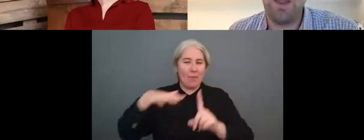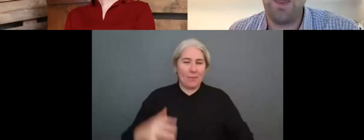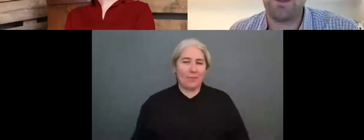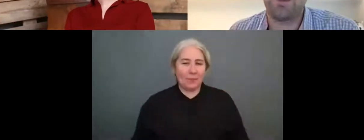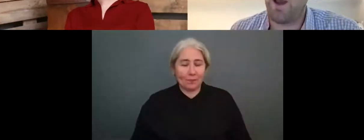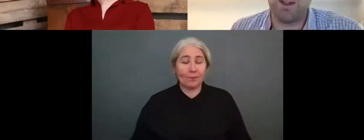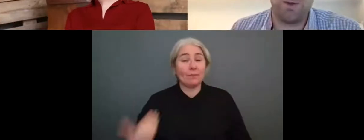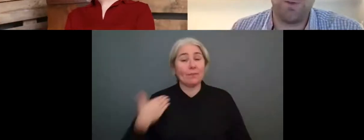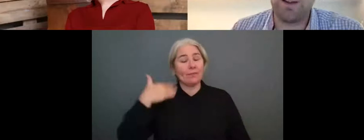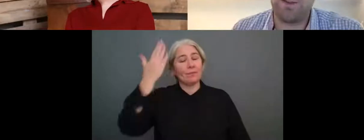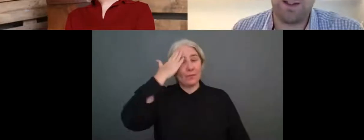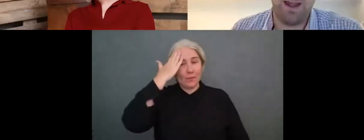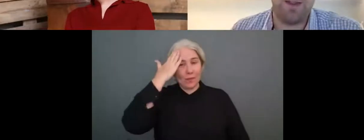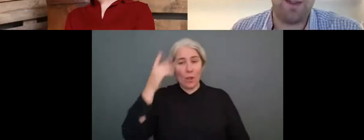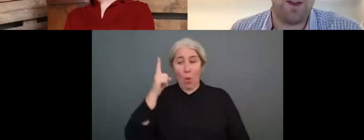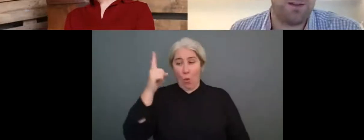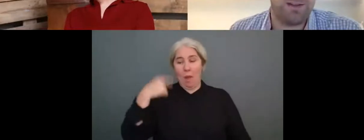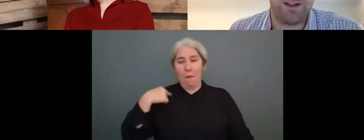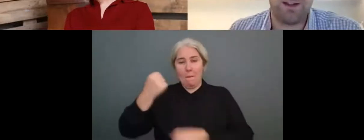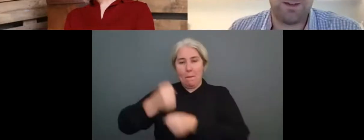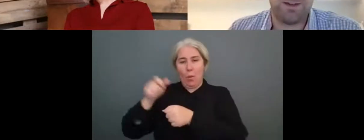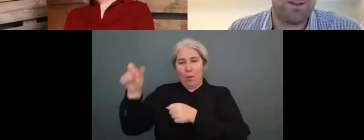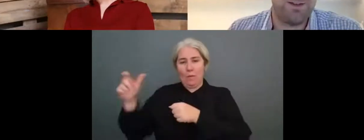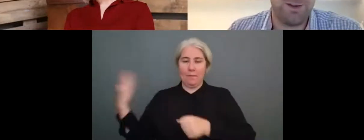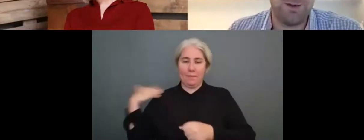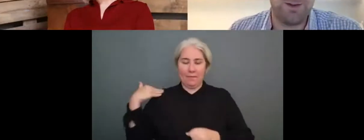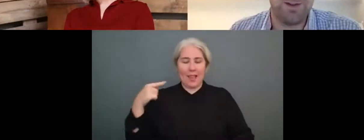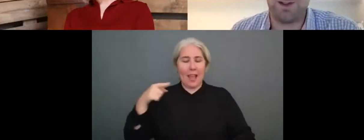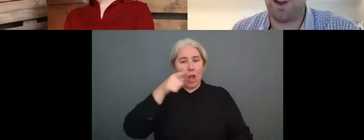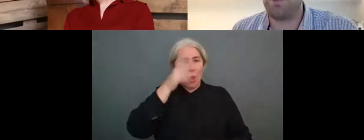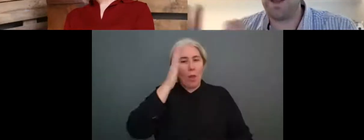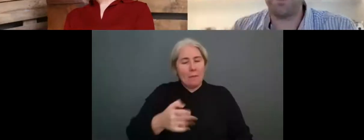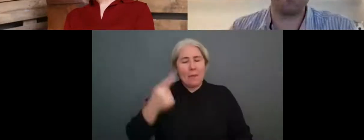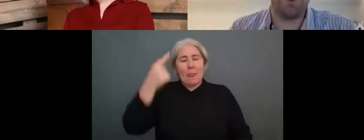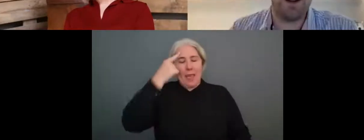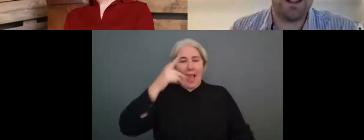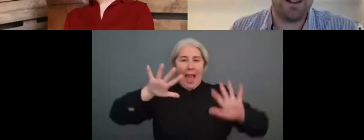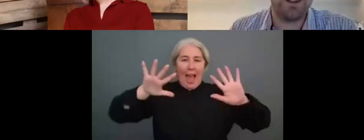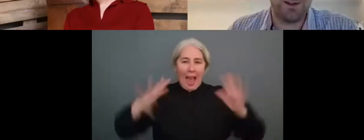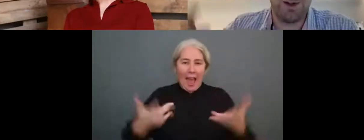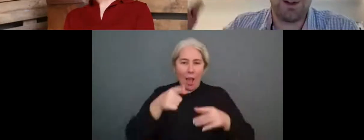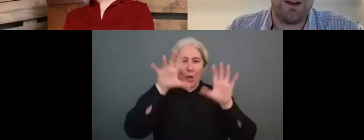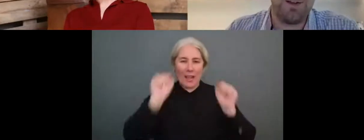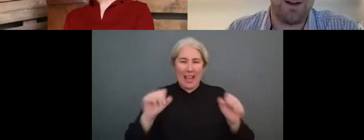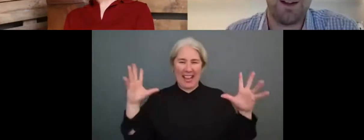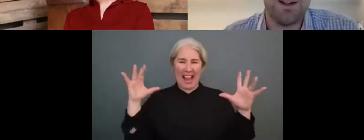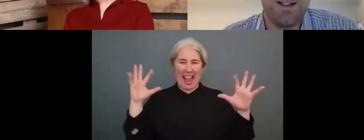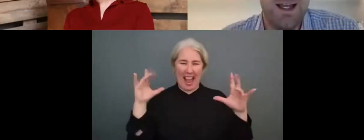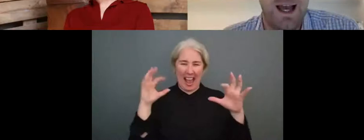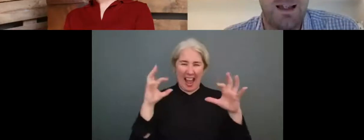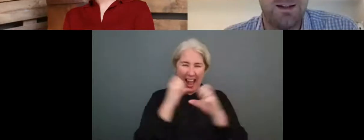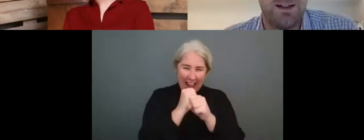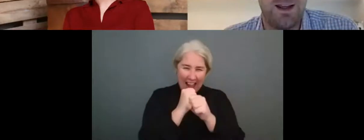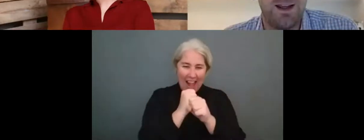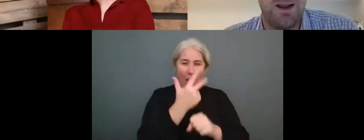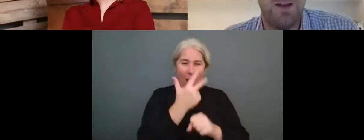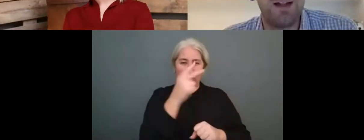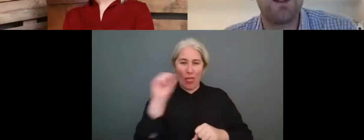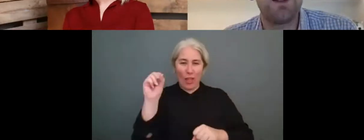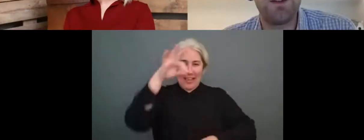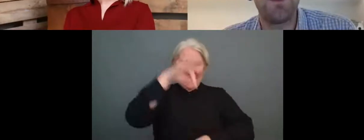So that's where you effectively get 30 seconds to, to kind of pitch your idea. So you're going in an elevator and